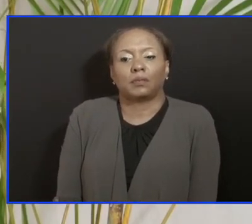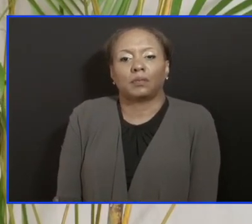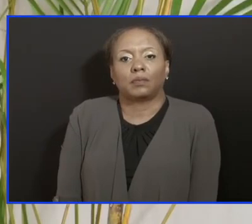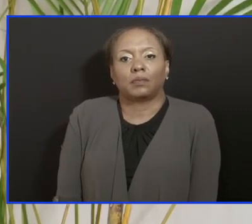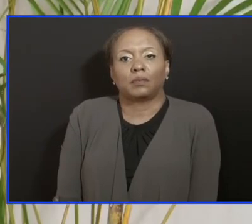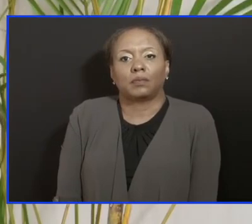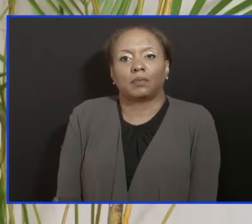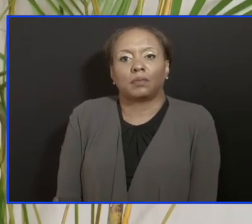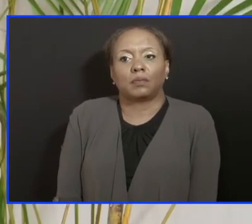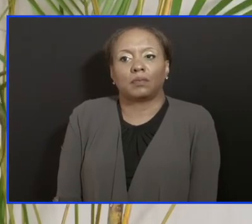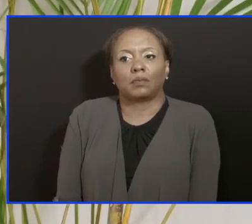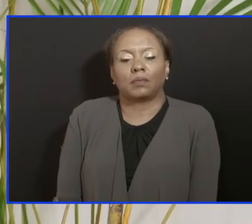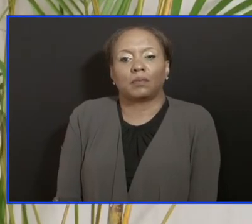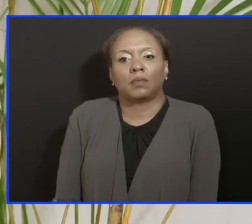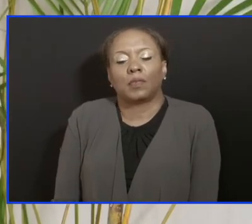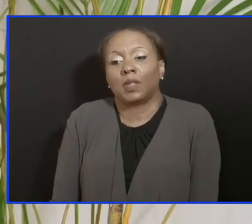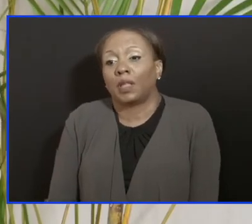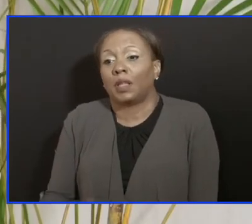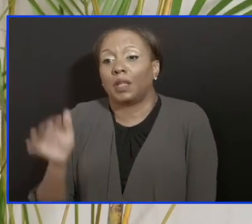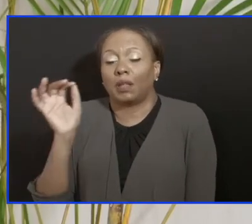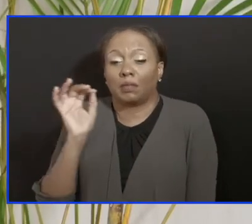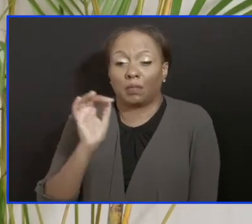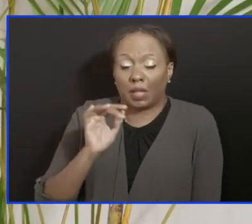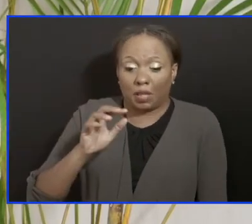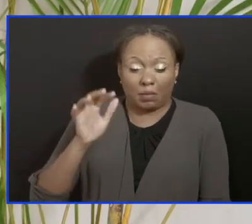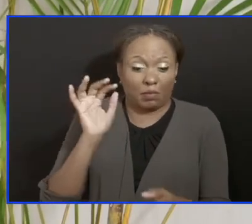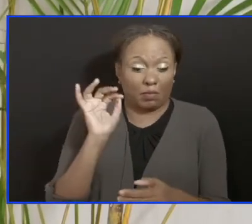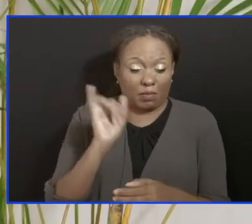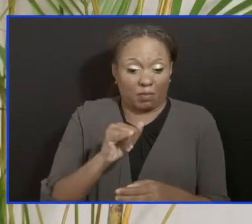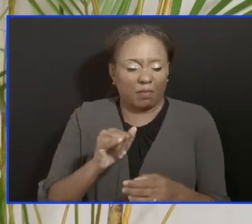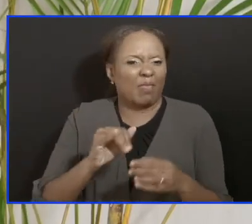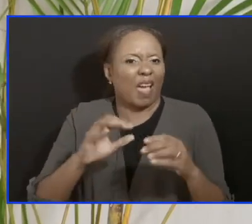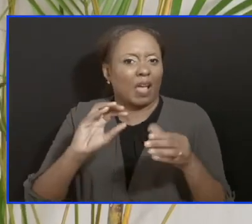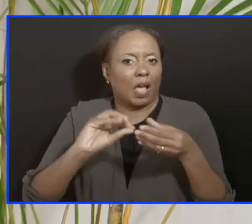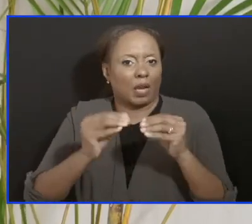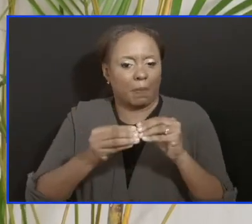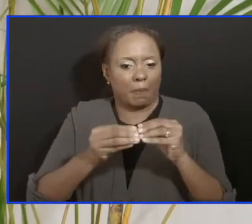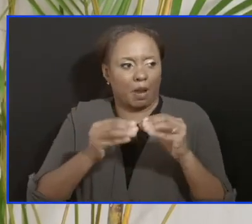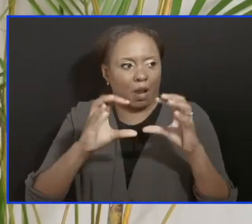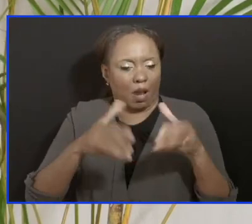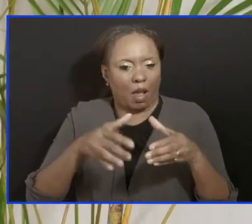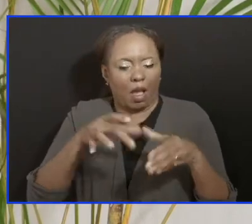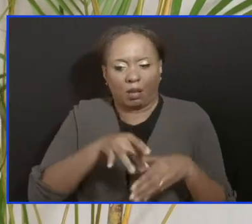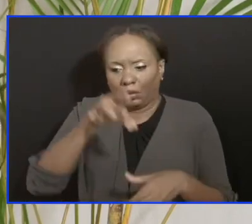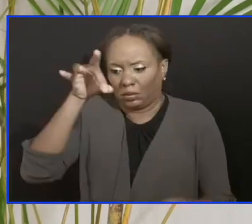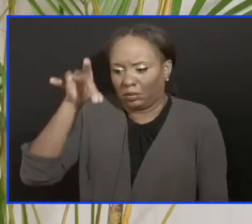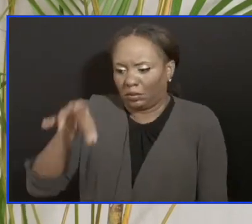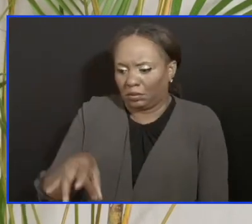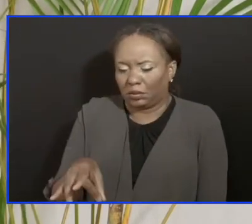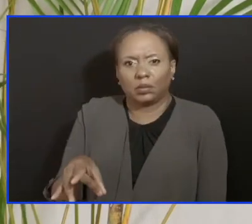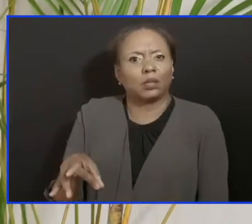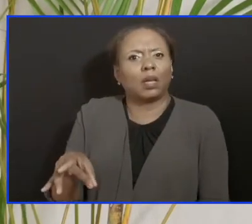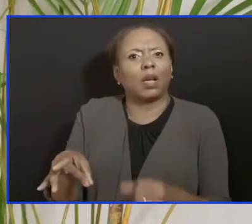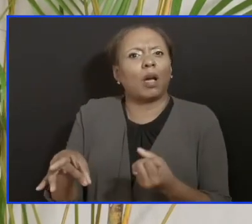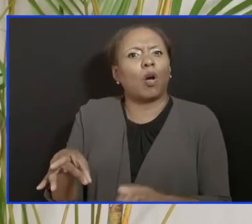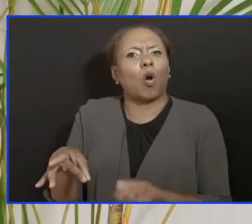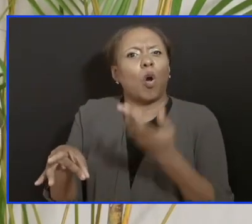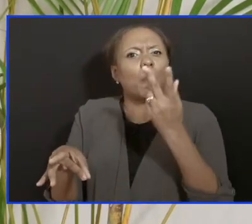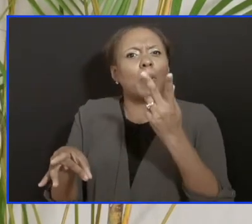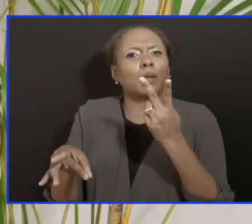cases for one month of persons traveling into the country. And that is the reality.